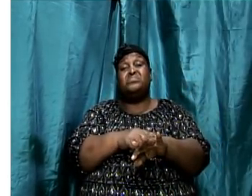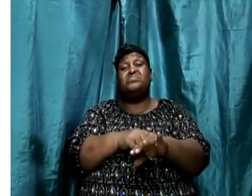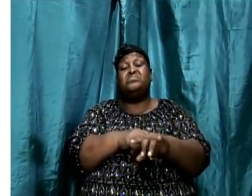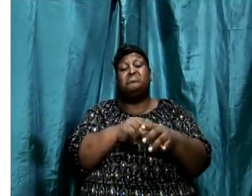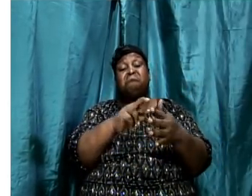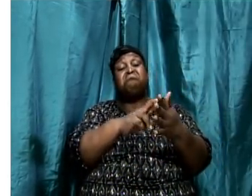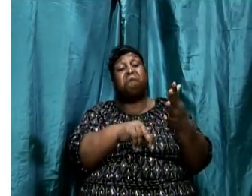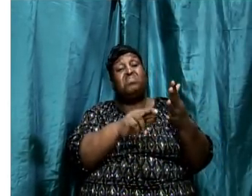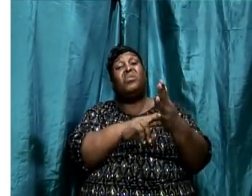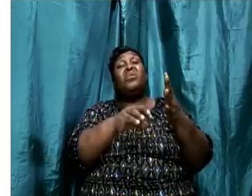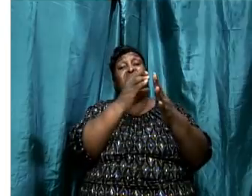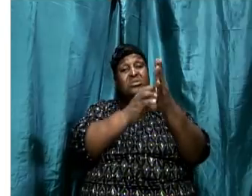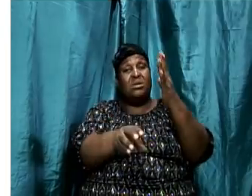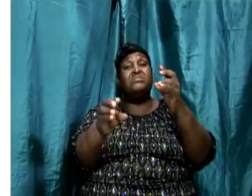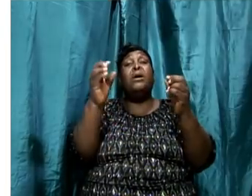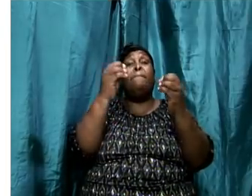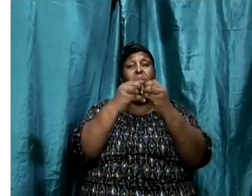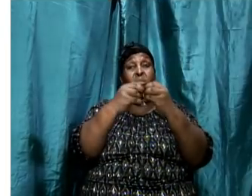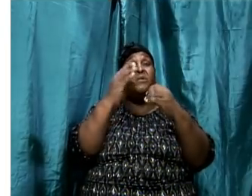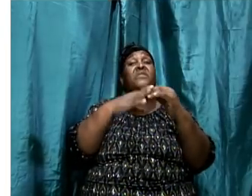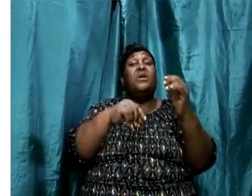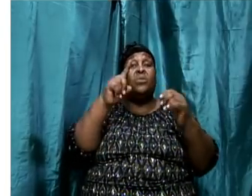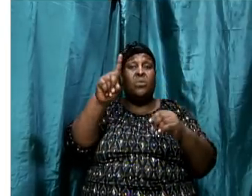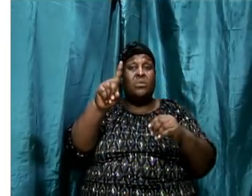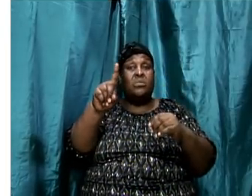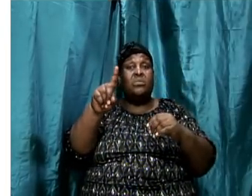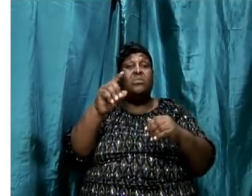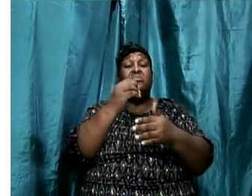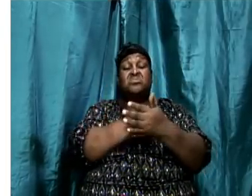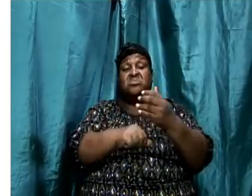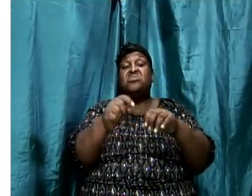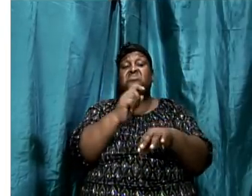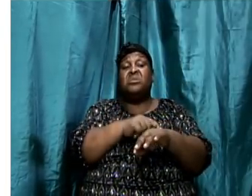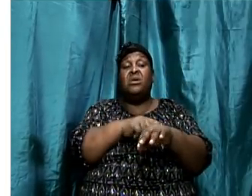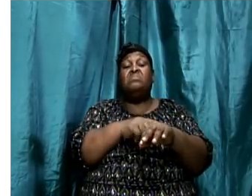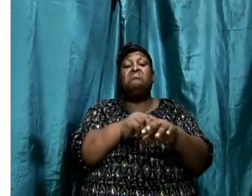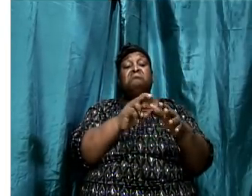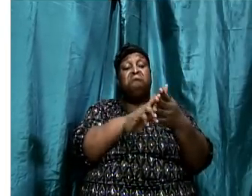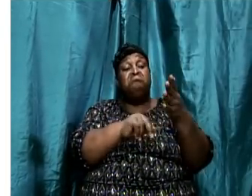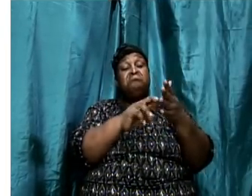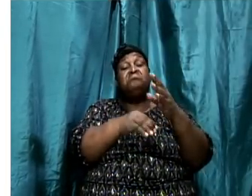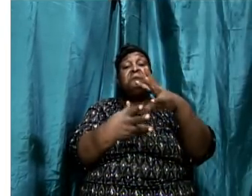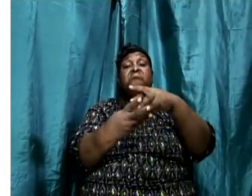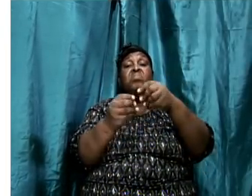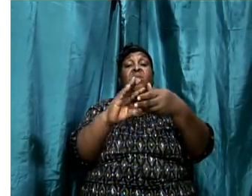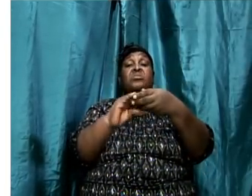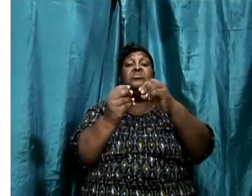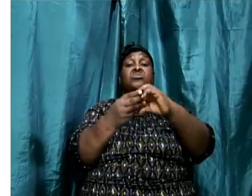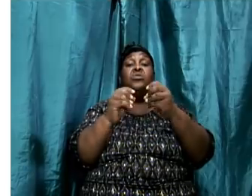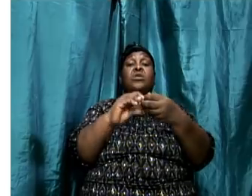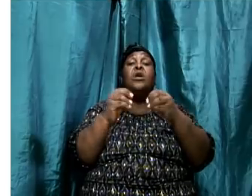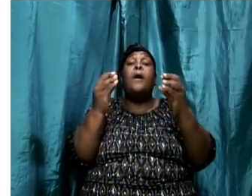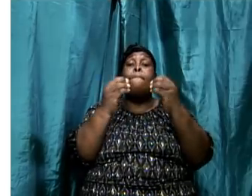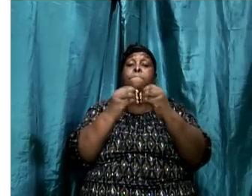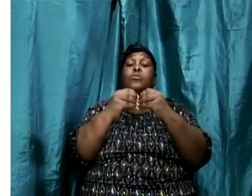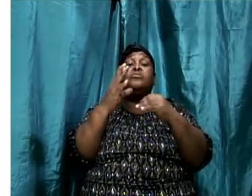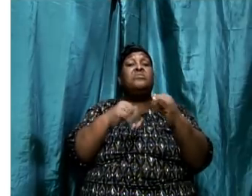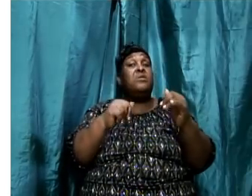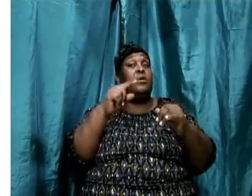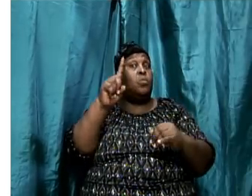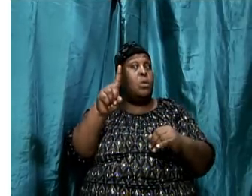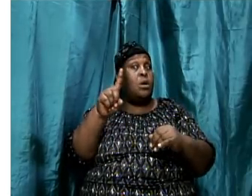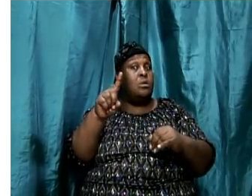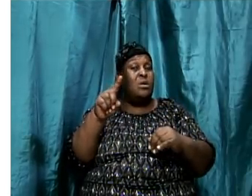once. Sometimes we have to read the story more than once. Because we want to observe every angle of it.